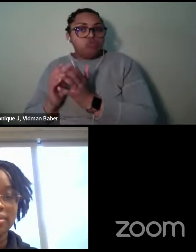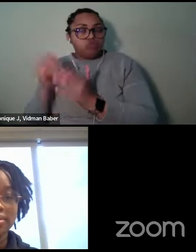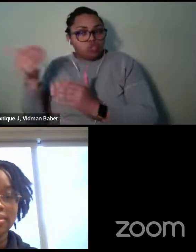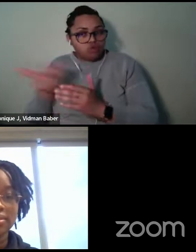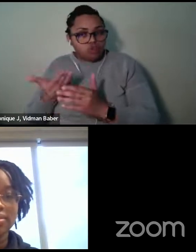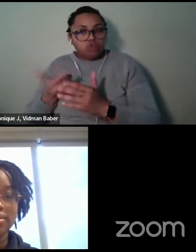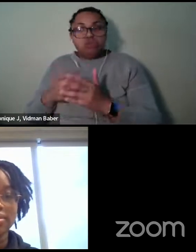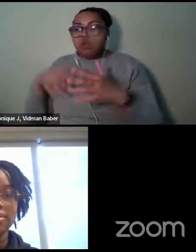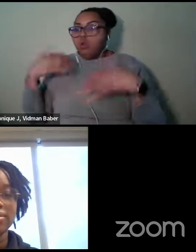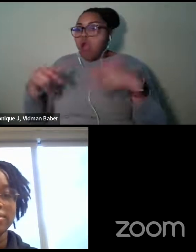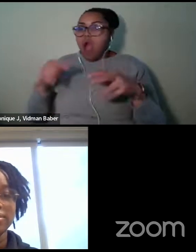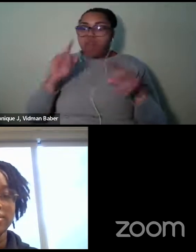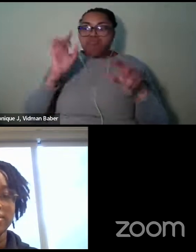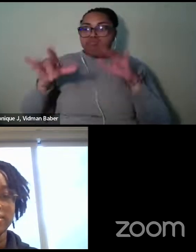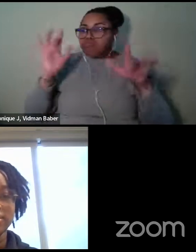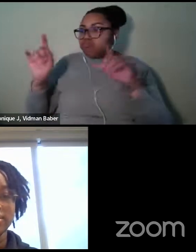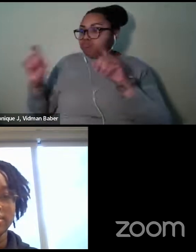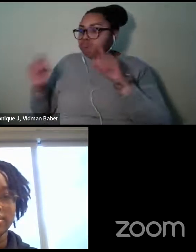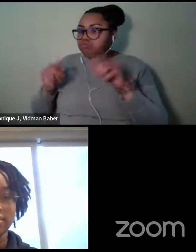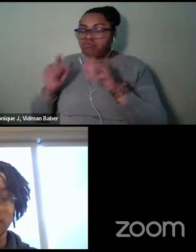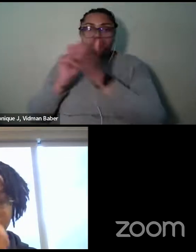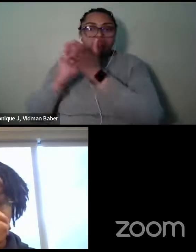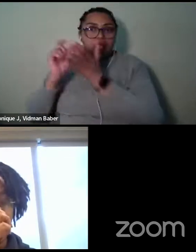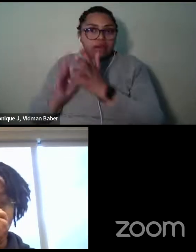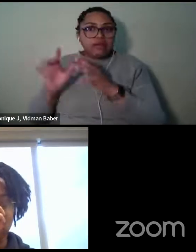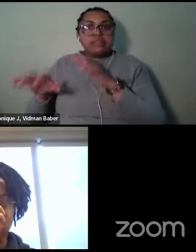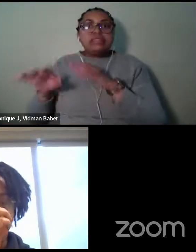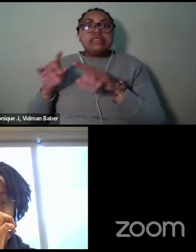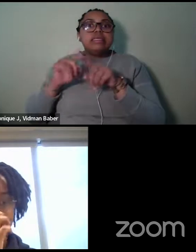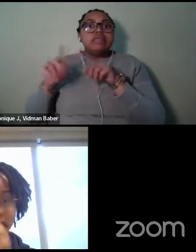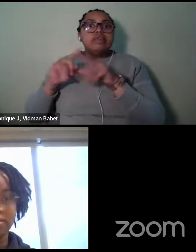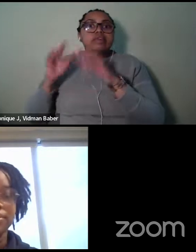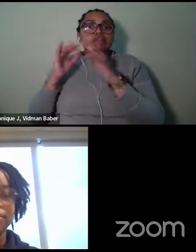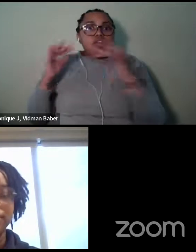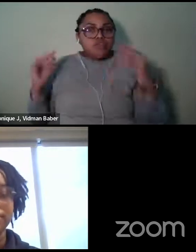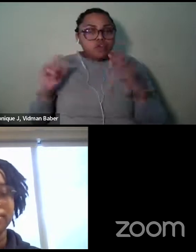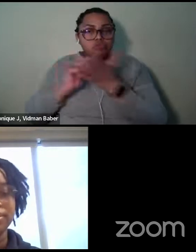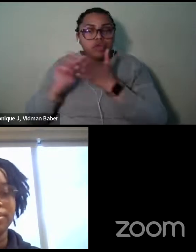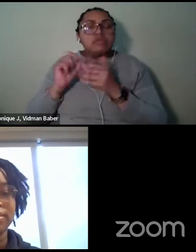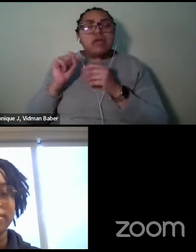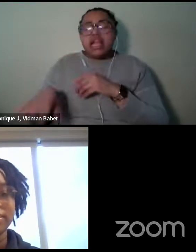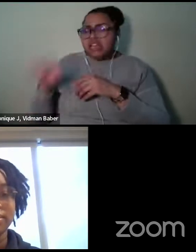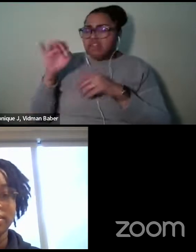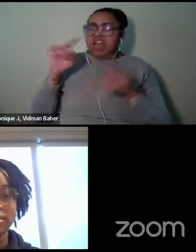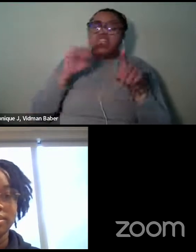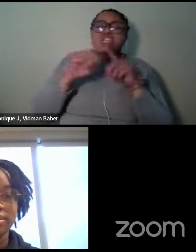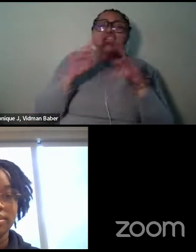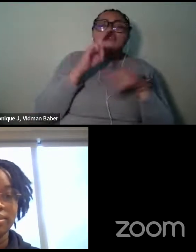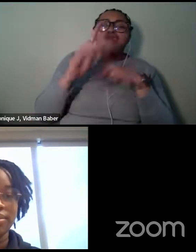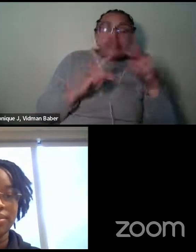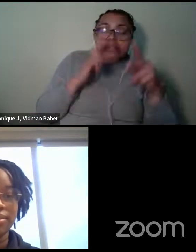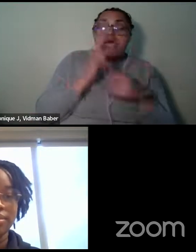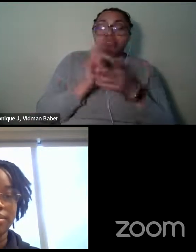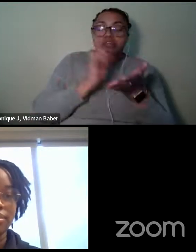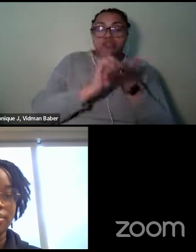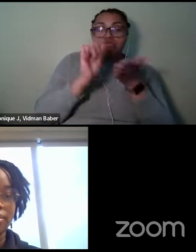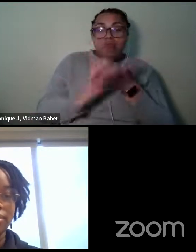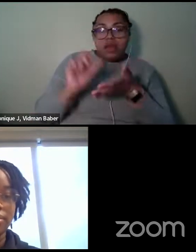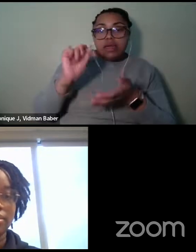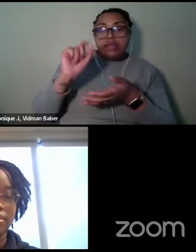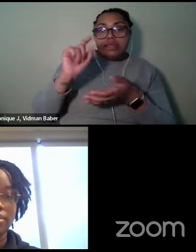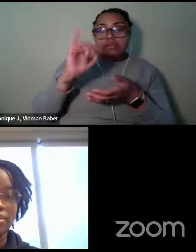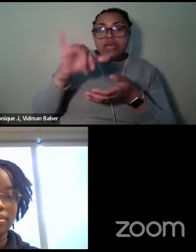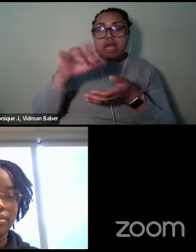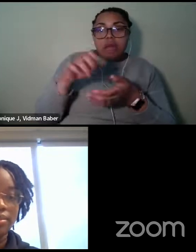you know, and native American writers. And so I could find the kind of writing style that made sense to me,